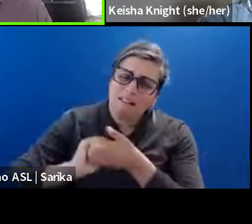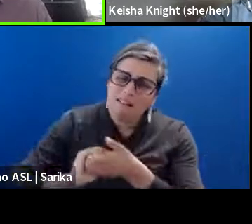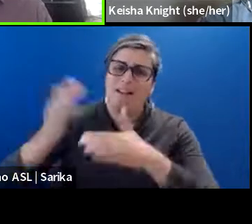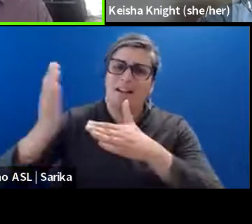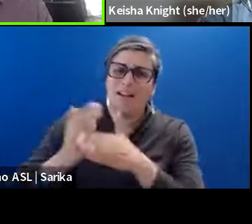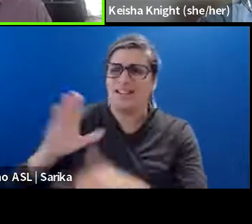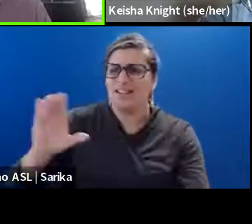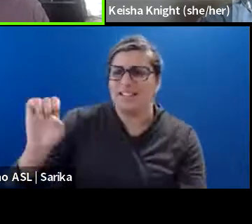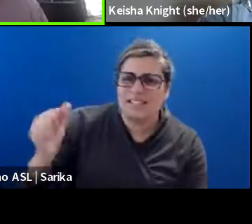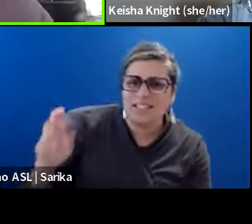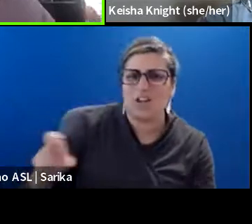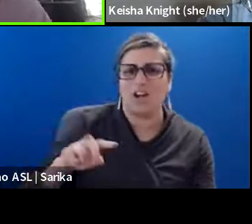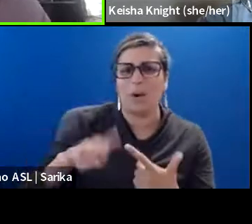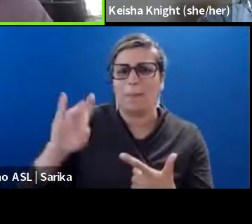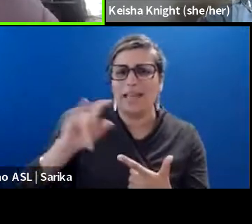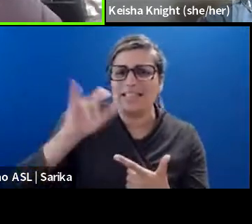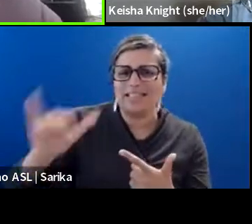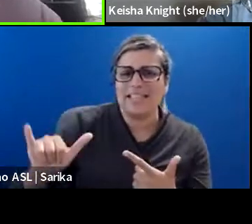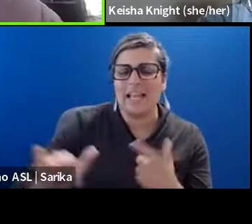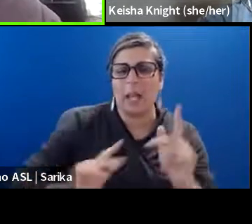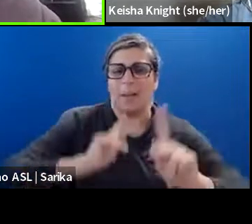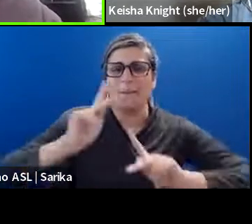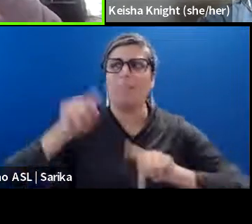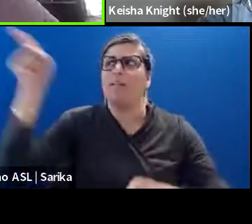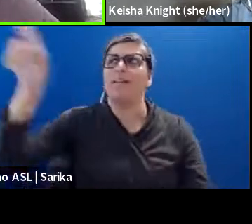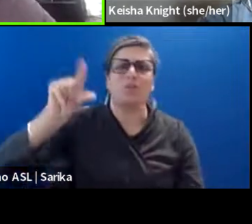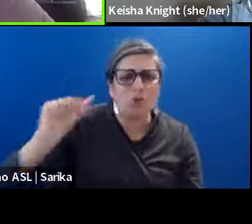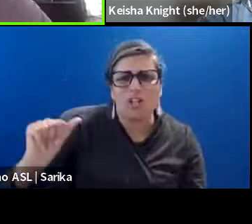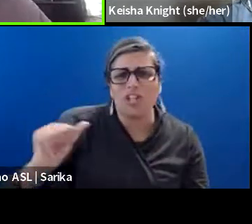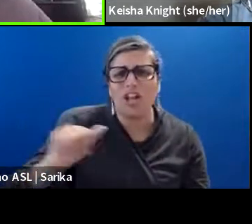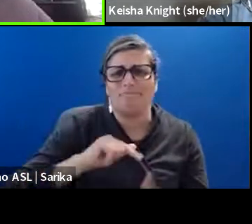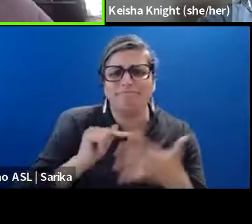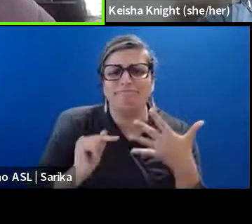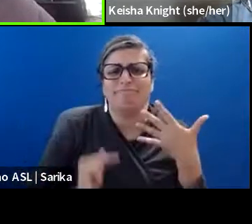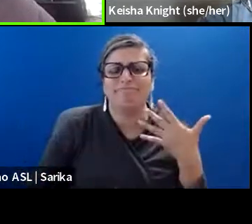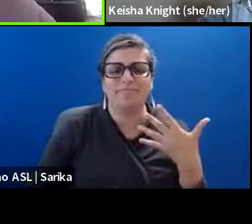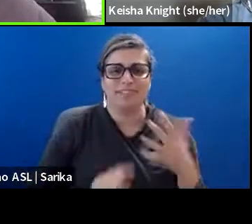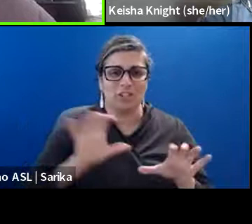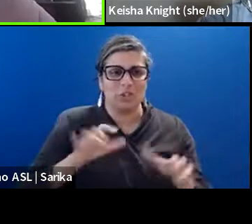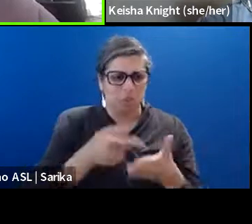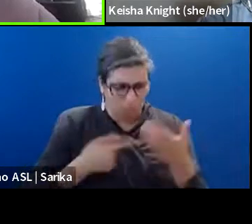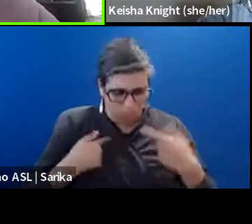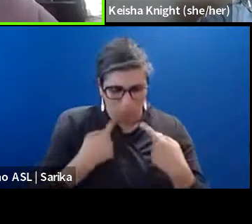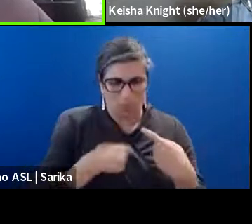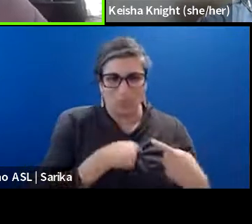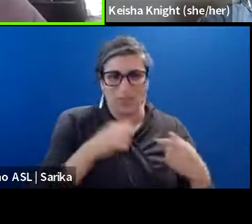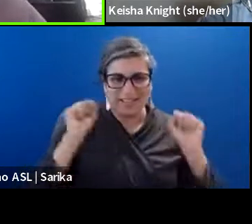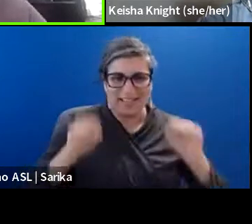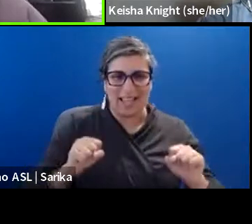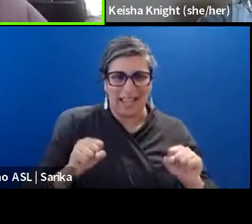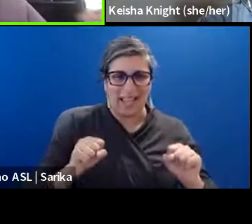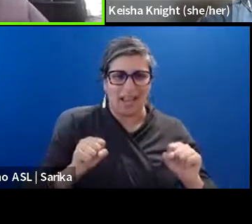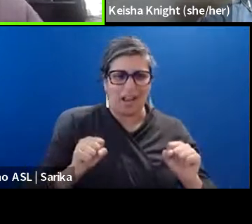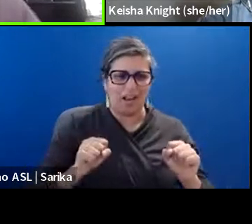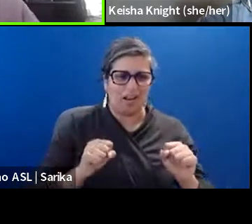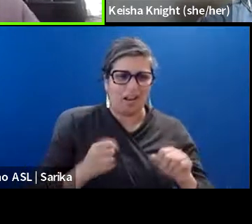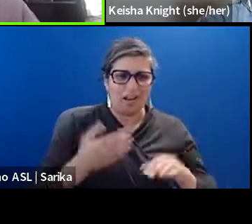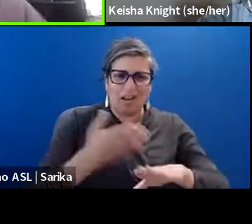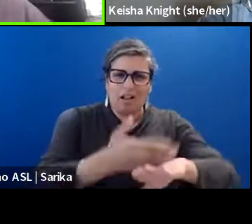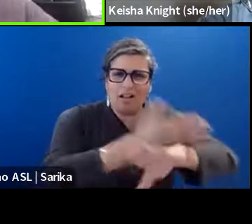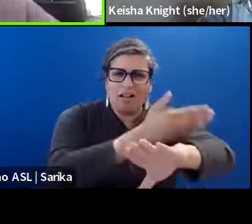Caesar, of Betsy, of, of the folks in Georgia to, to do everything that we can to better our,